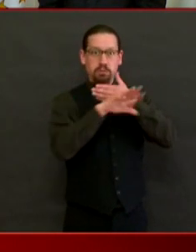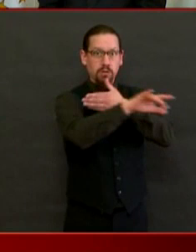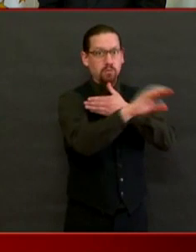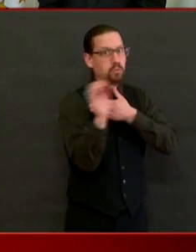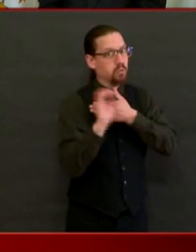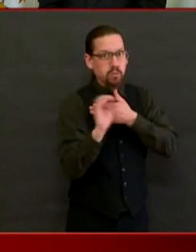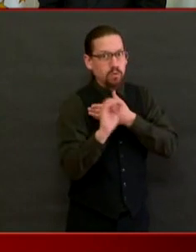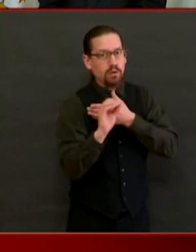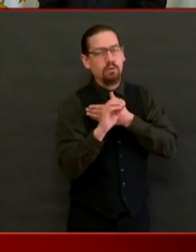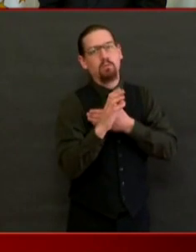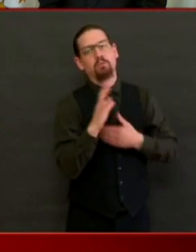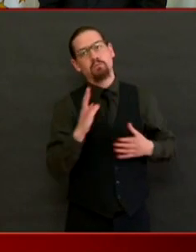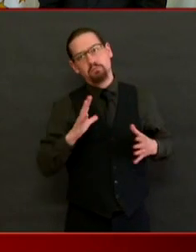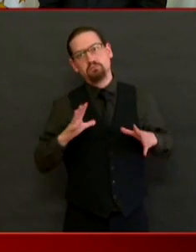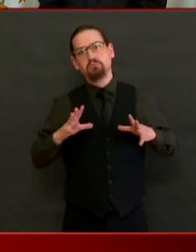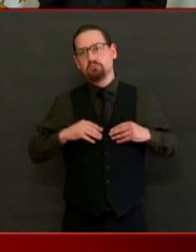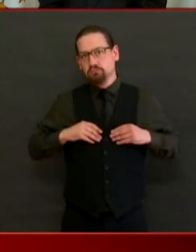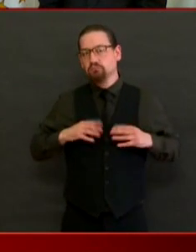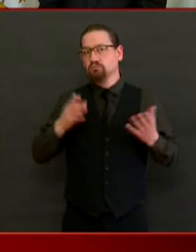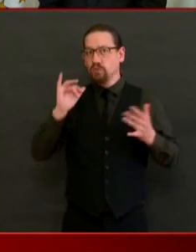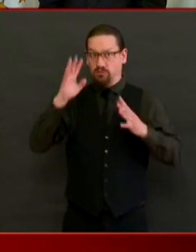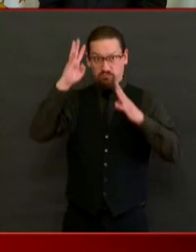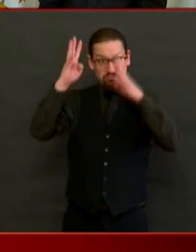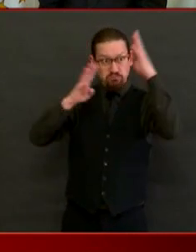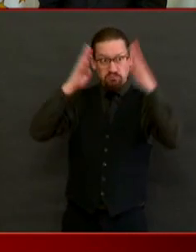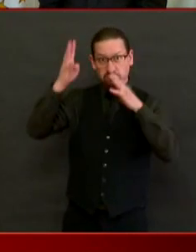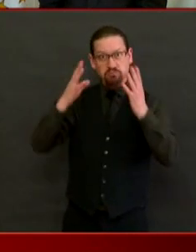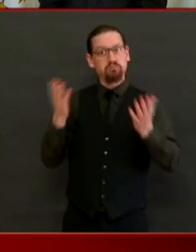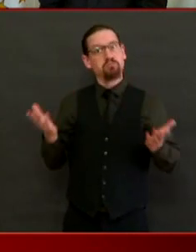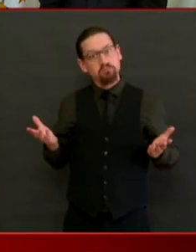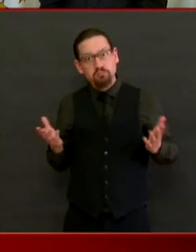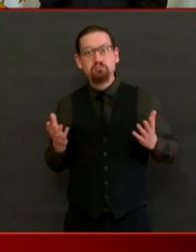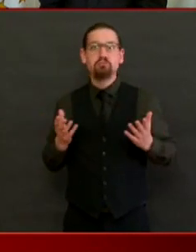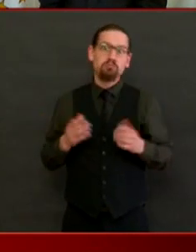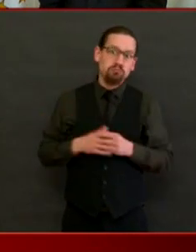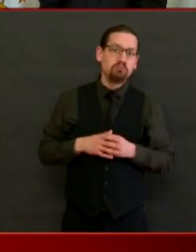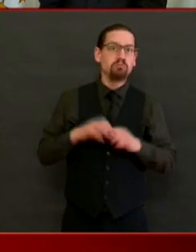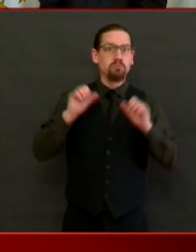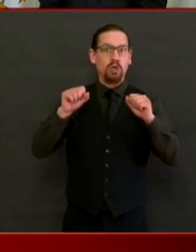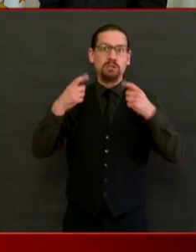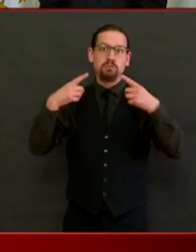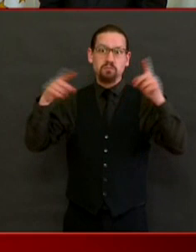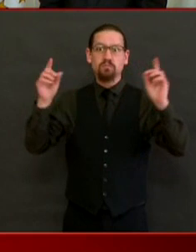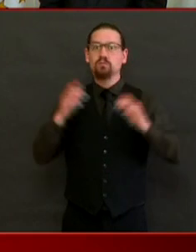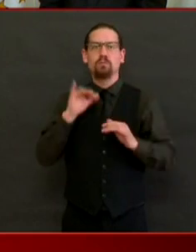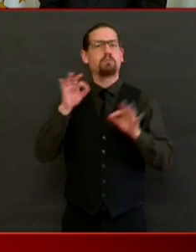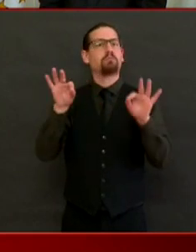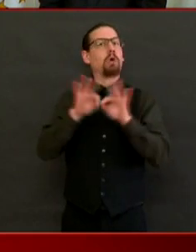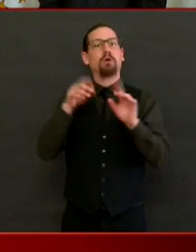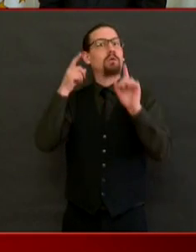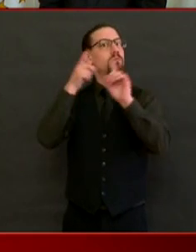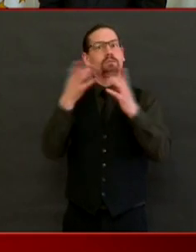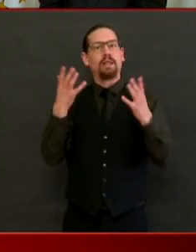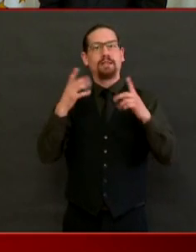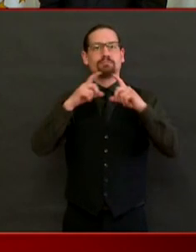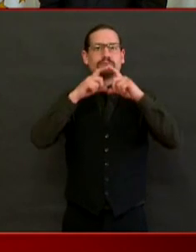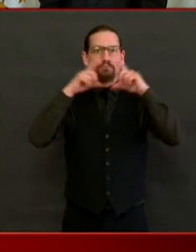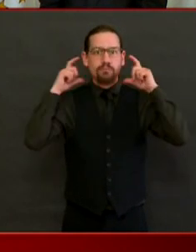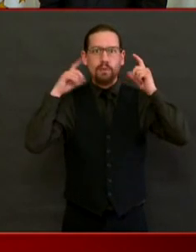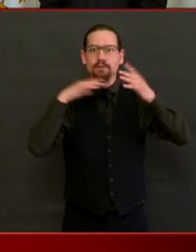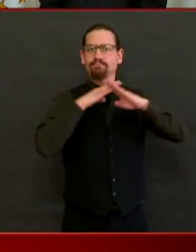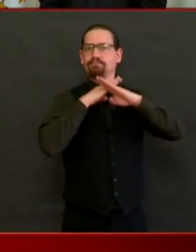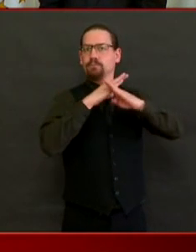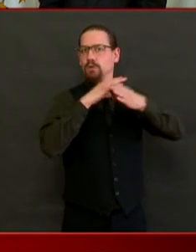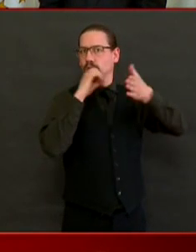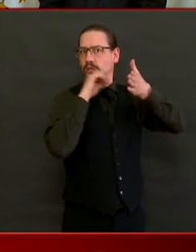then that's a creative way to achieve the same goal. But for most people, the